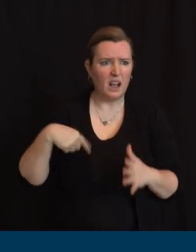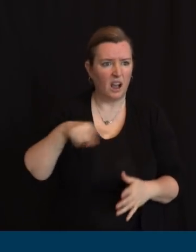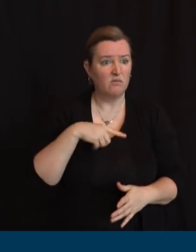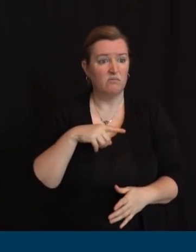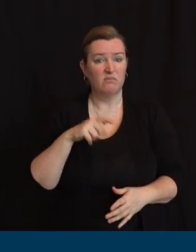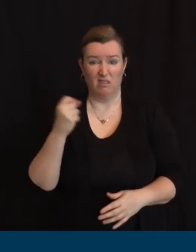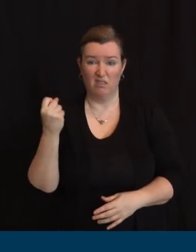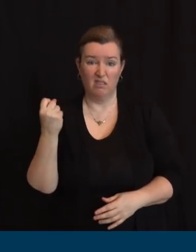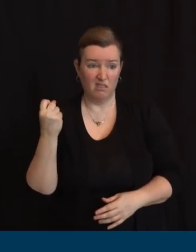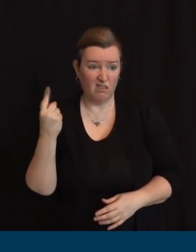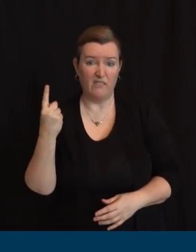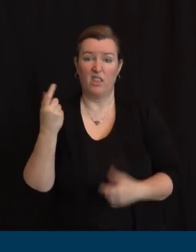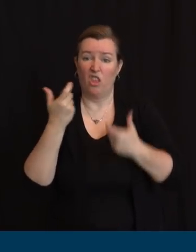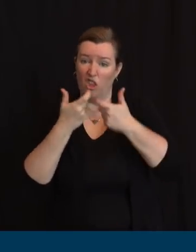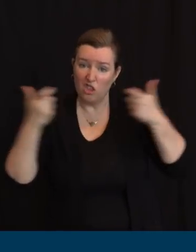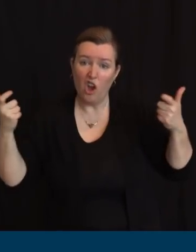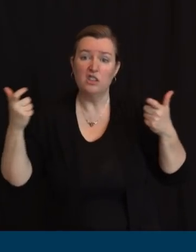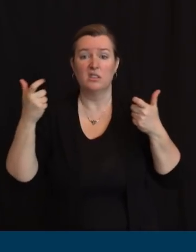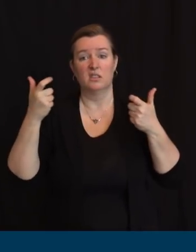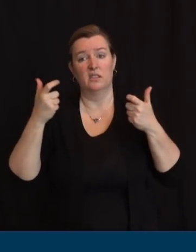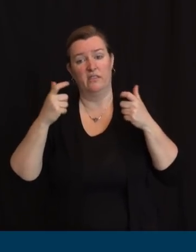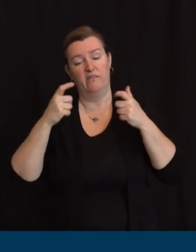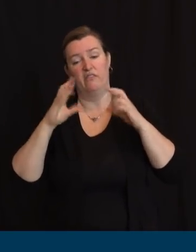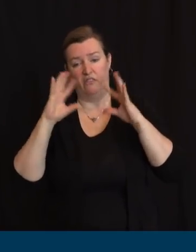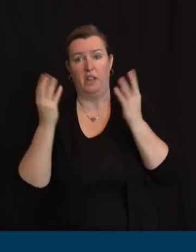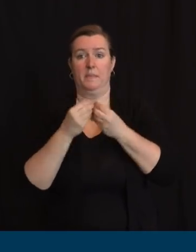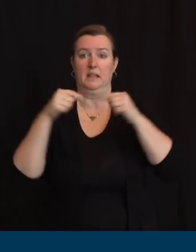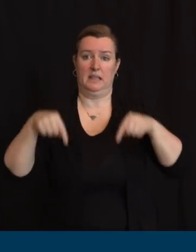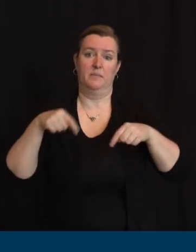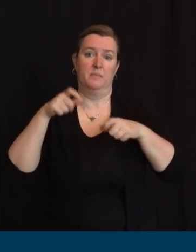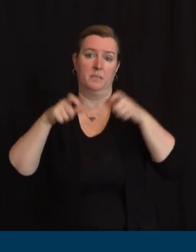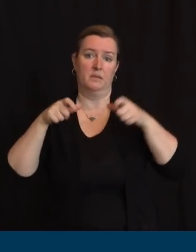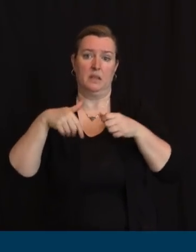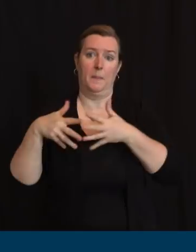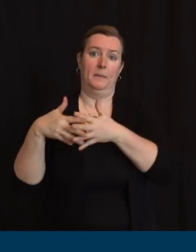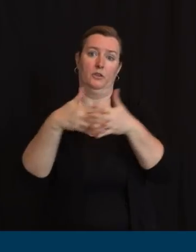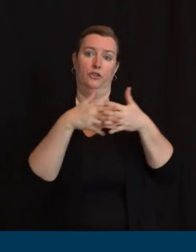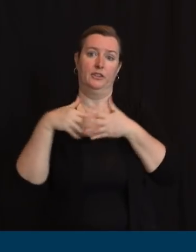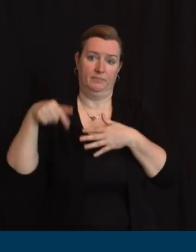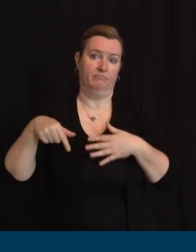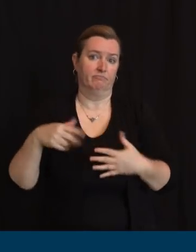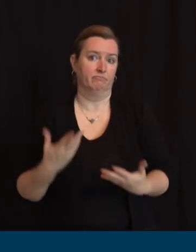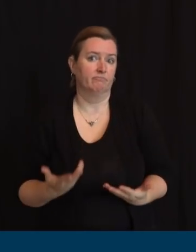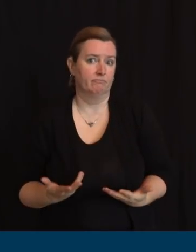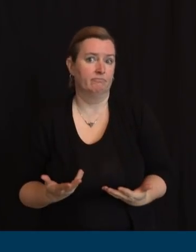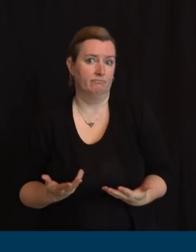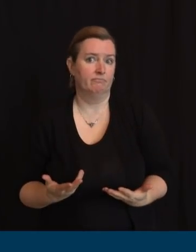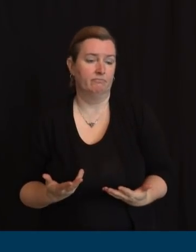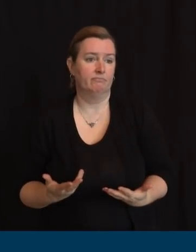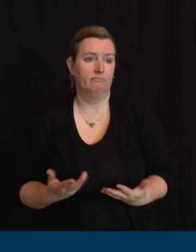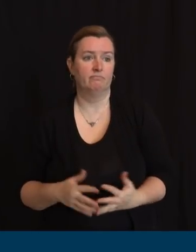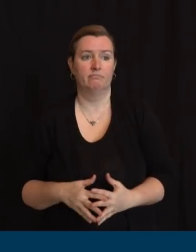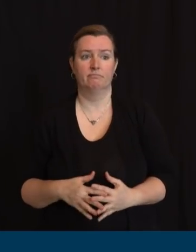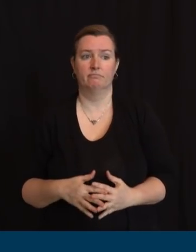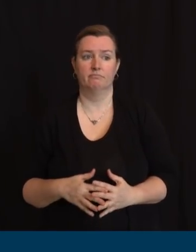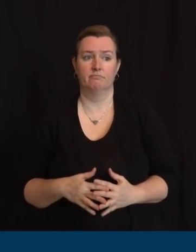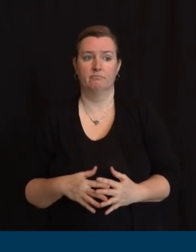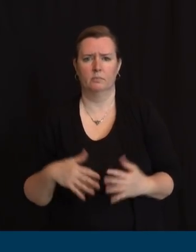in America. And so we will continue to make progress up against that. On the other hand,